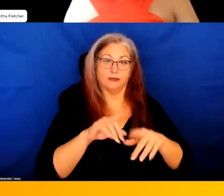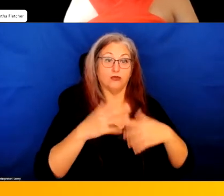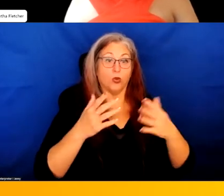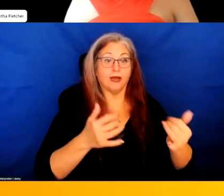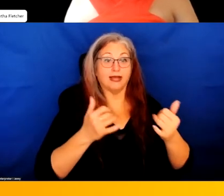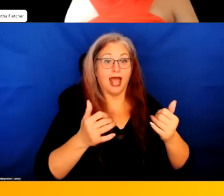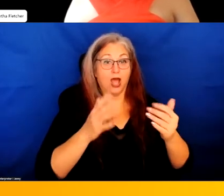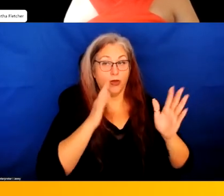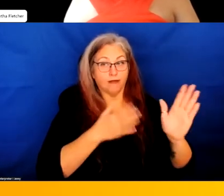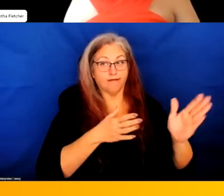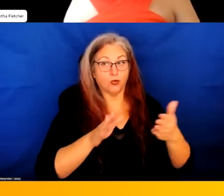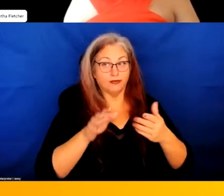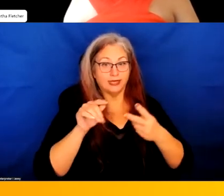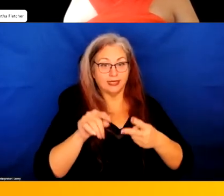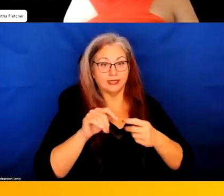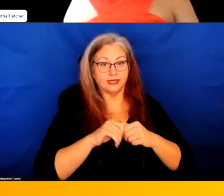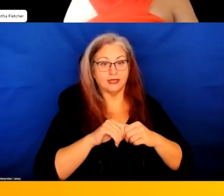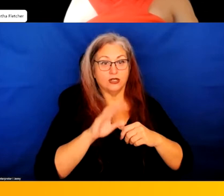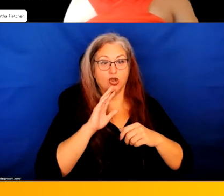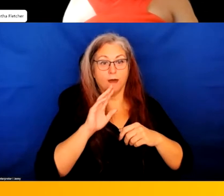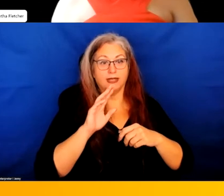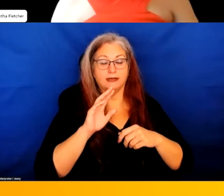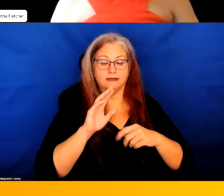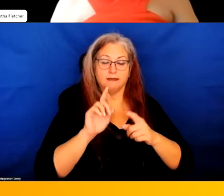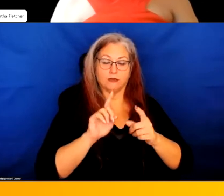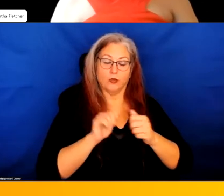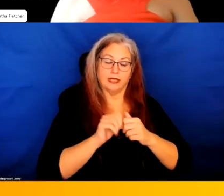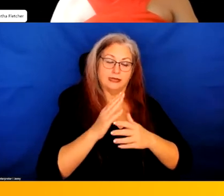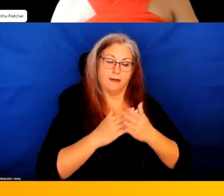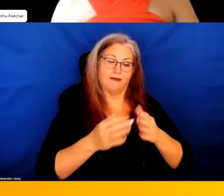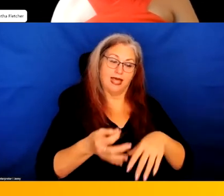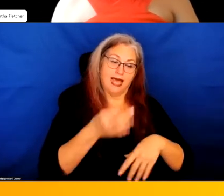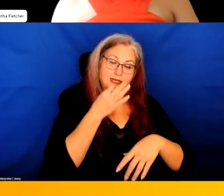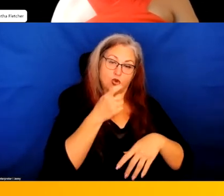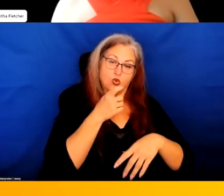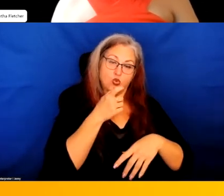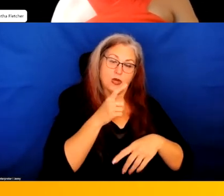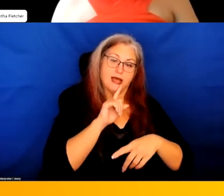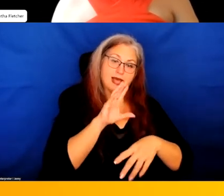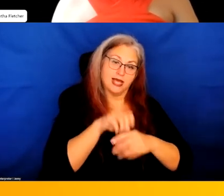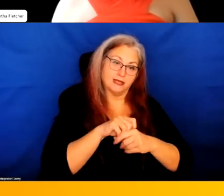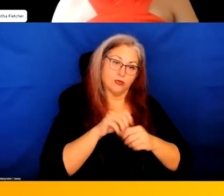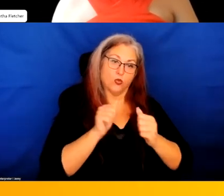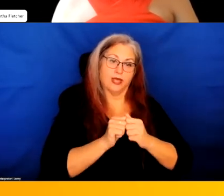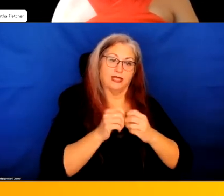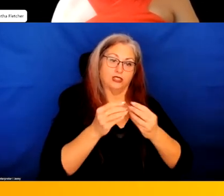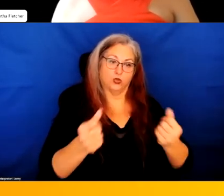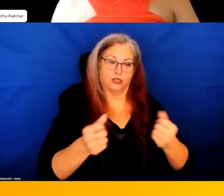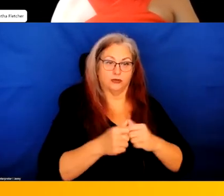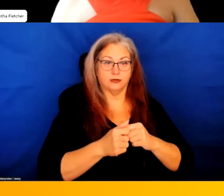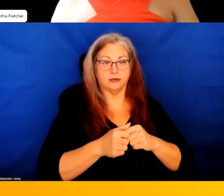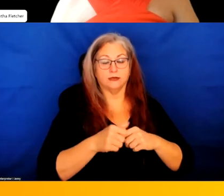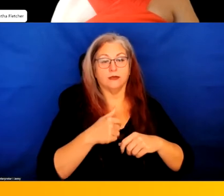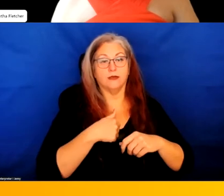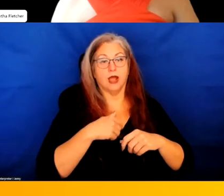going to move in to some folks, some experts who are actually implementing solutions. I am